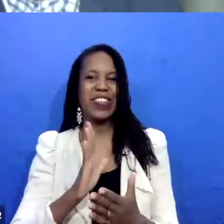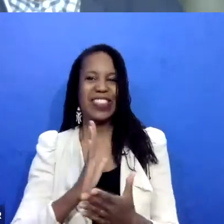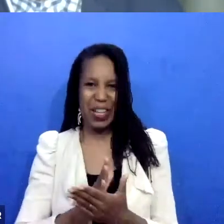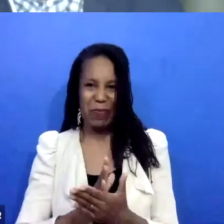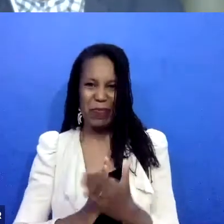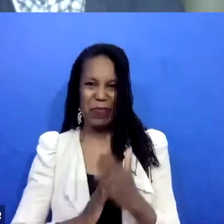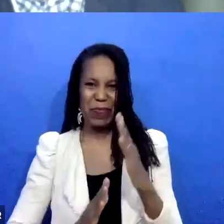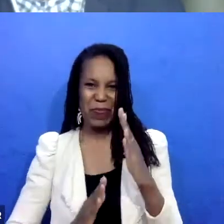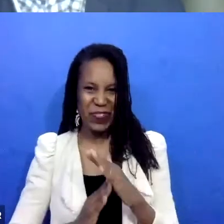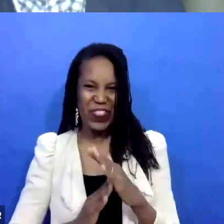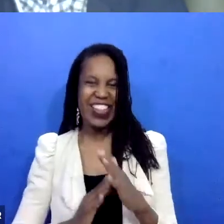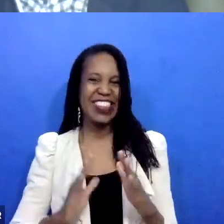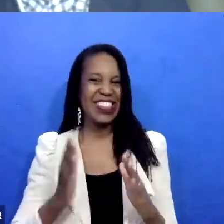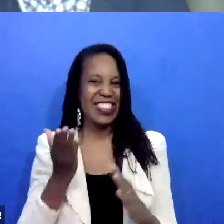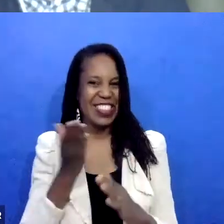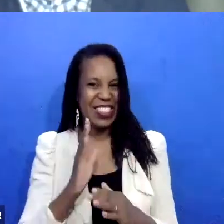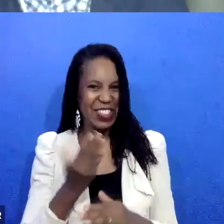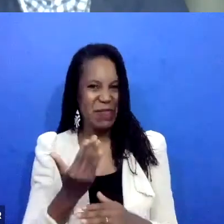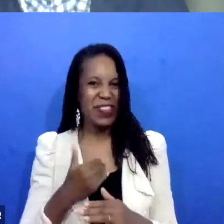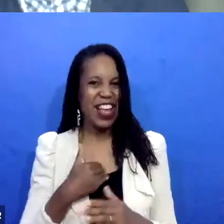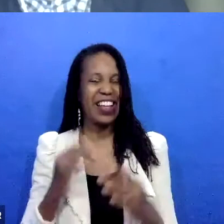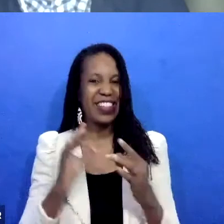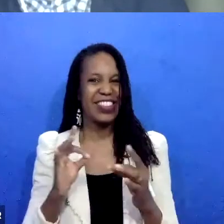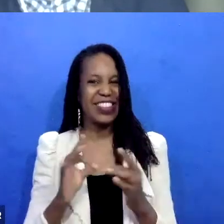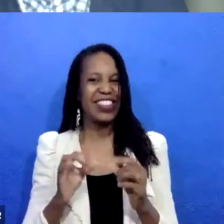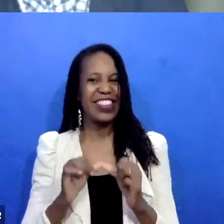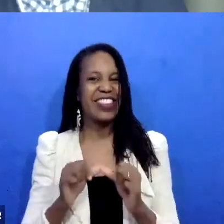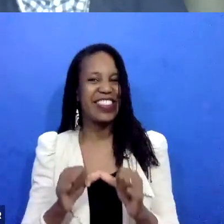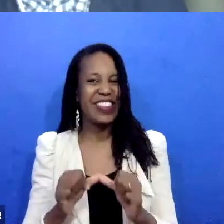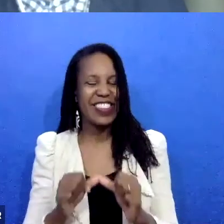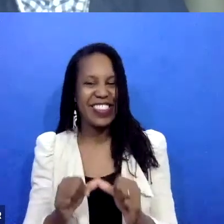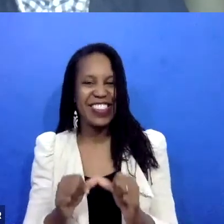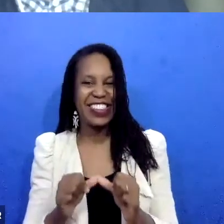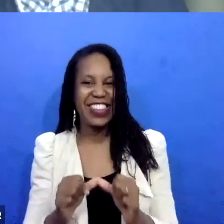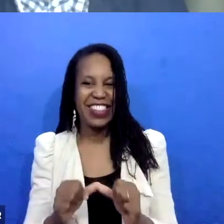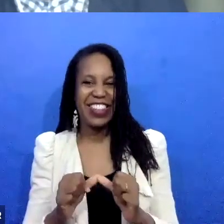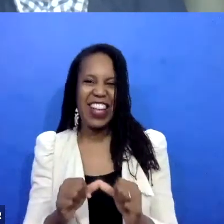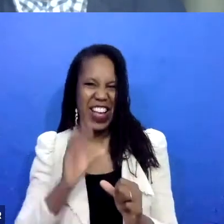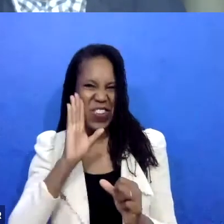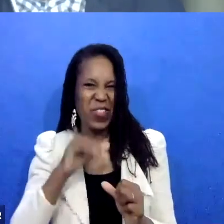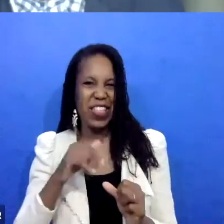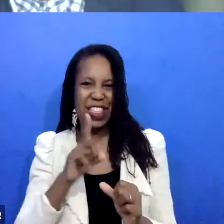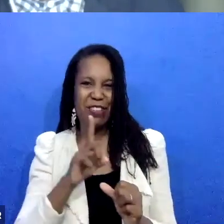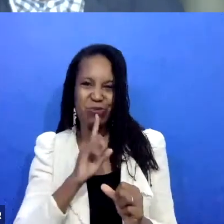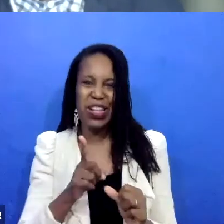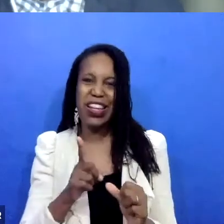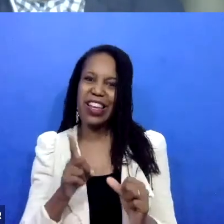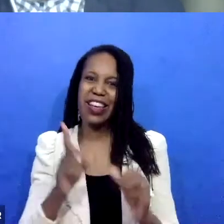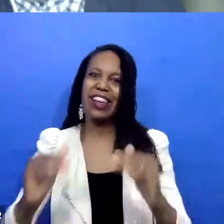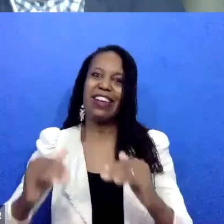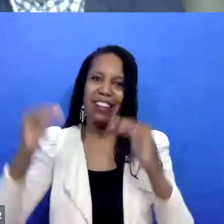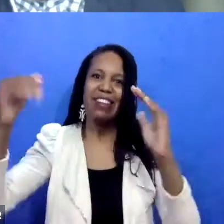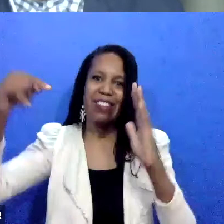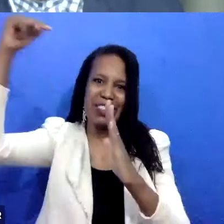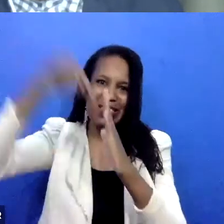and I want to make sure that I leave time for Chris and for questions. I know that was a very high-level overview, but hopefully that gave